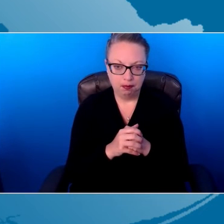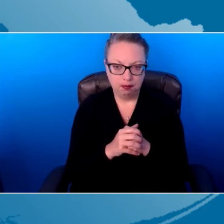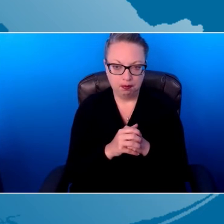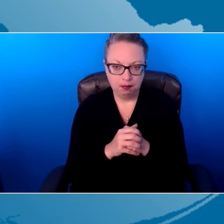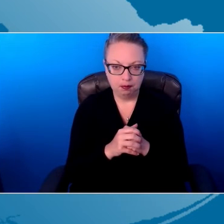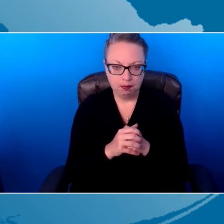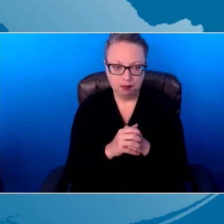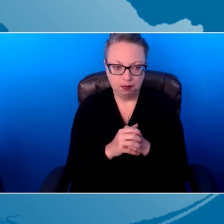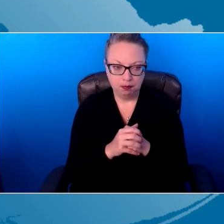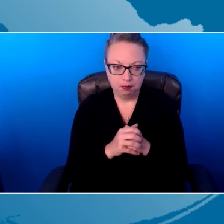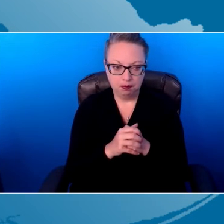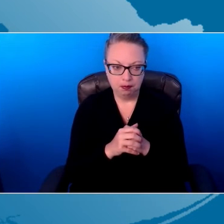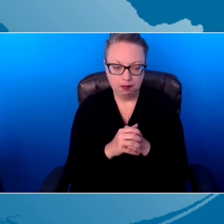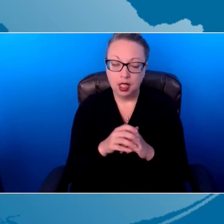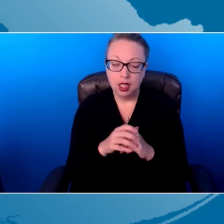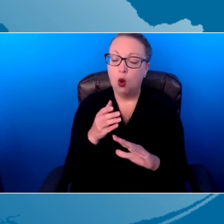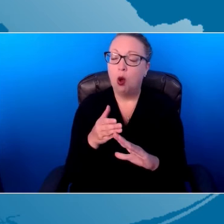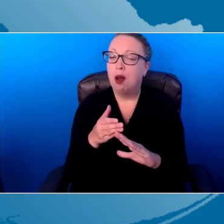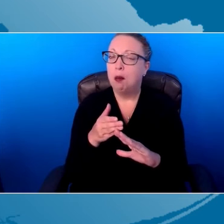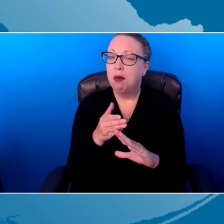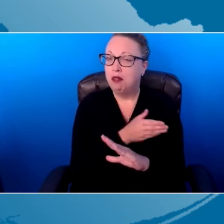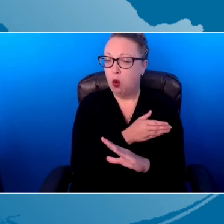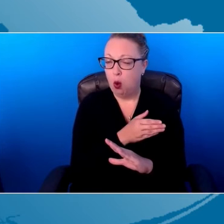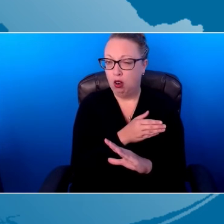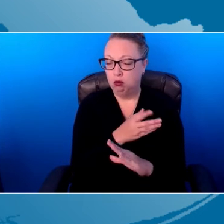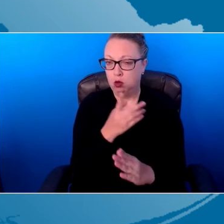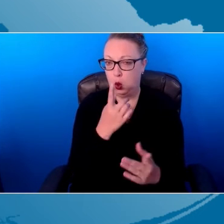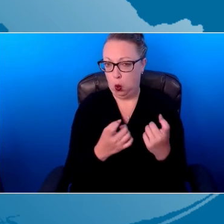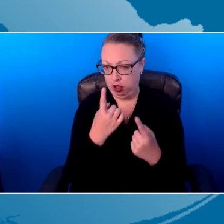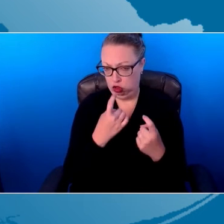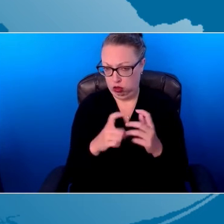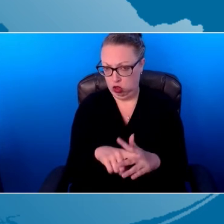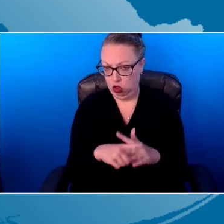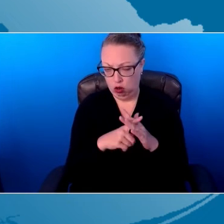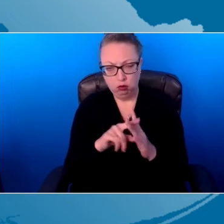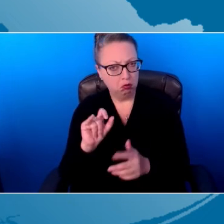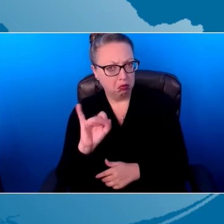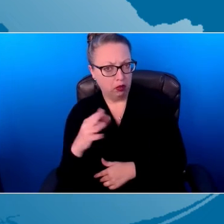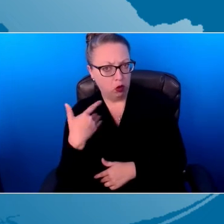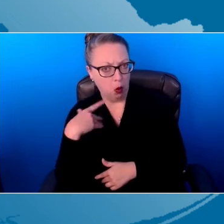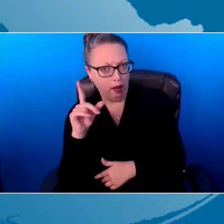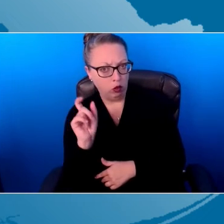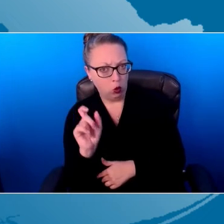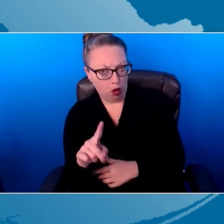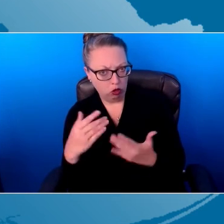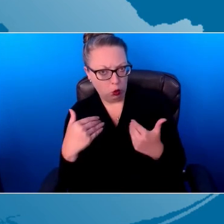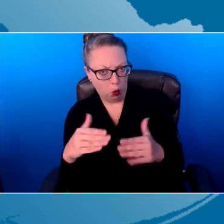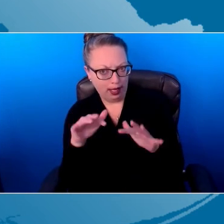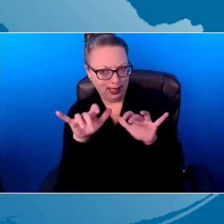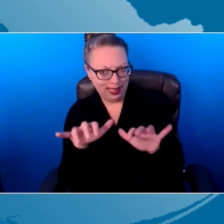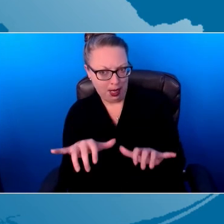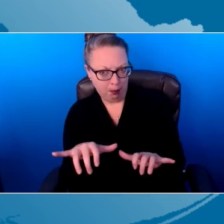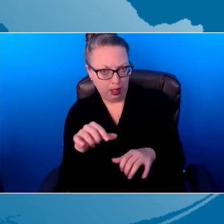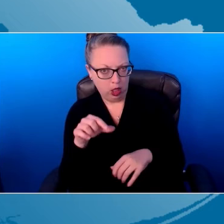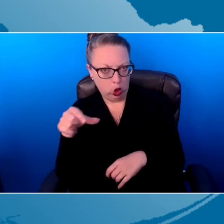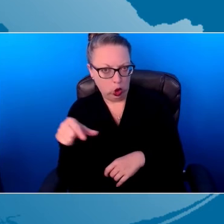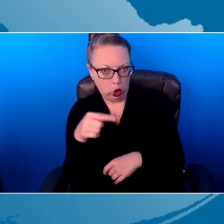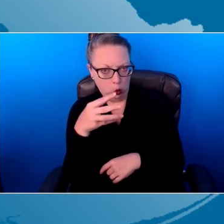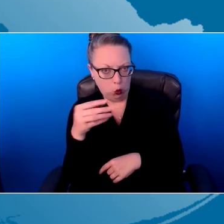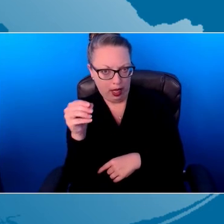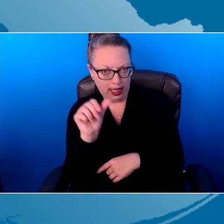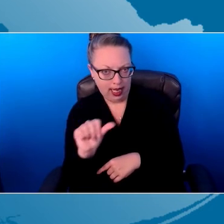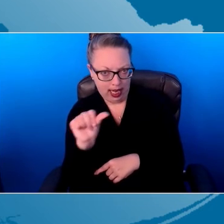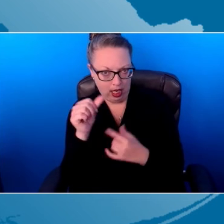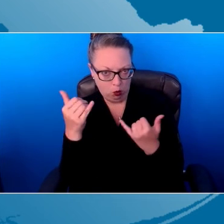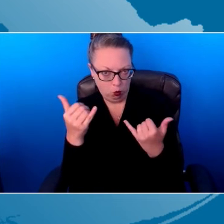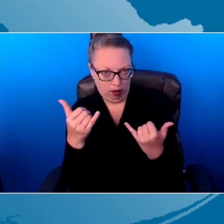Before we move to questions, and if you have a question, go ahead and type it into the Q&A now. And we'll see if we can get to some of those. But I